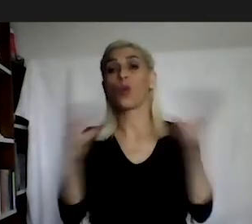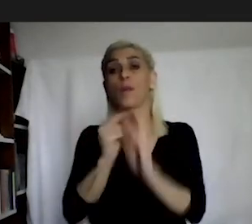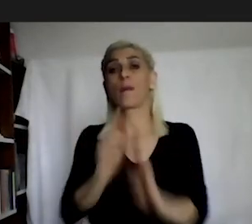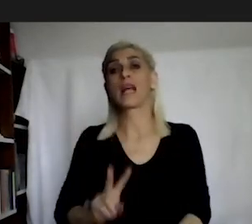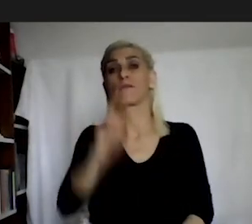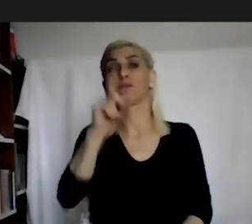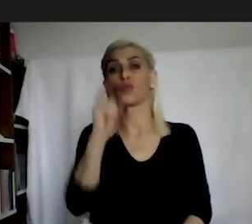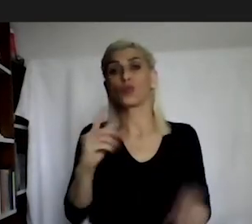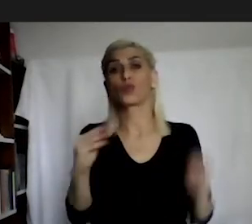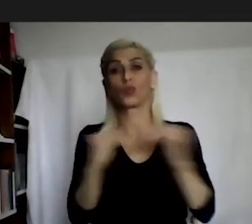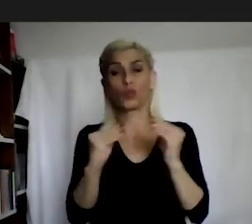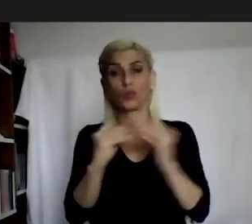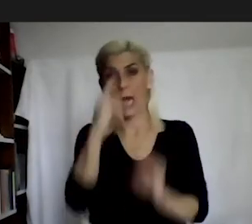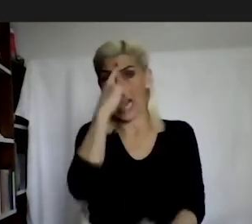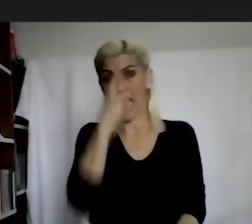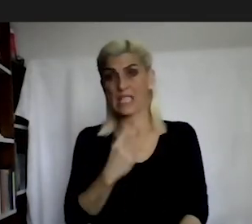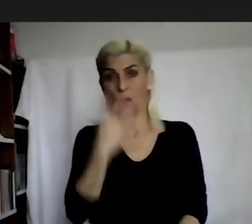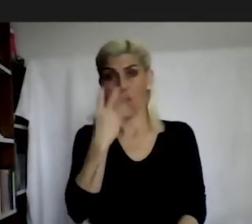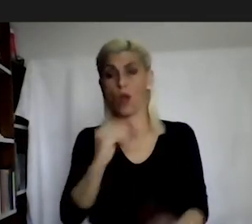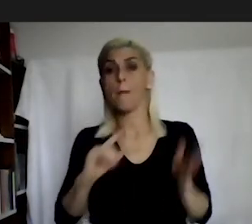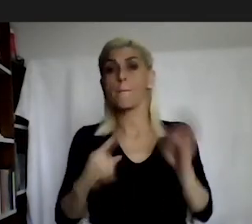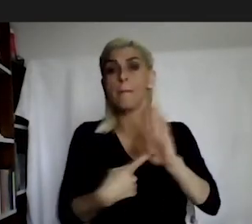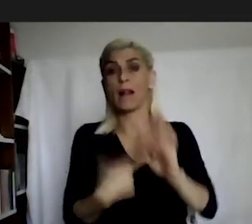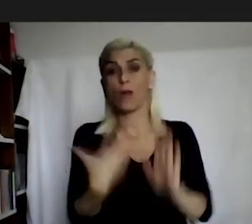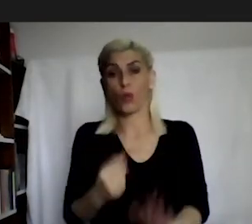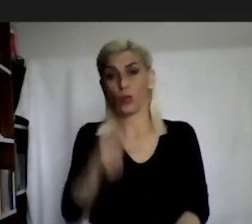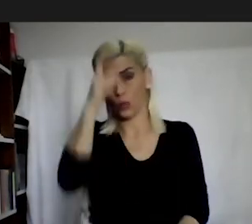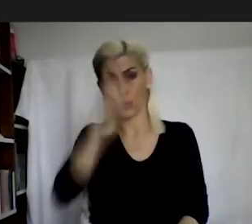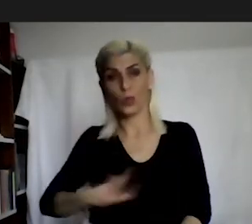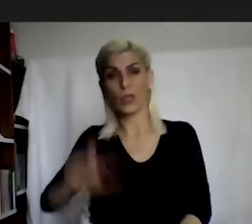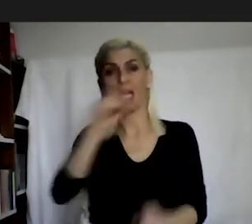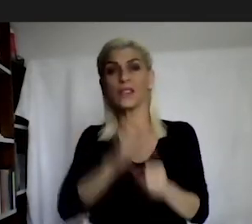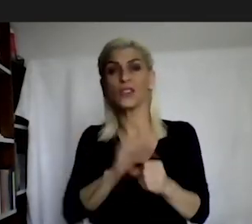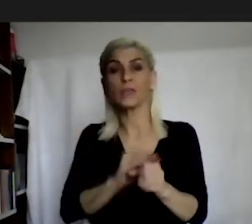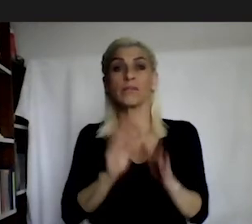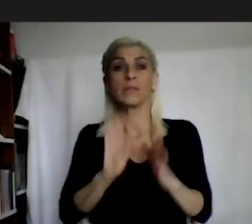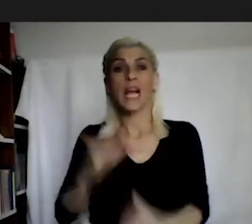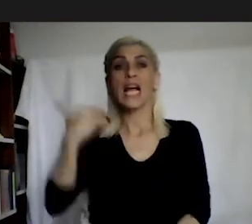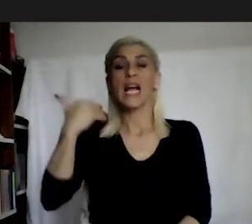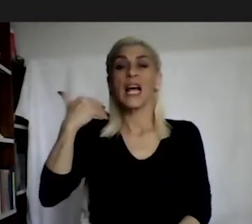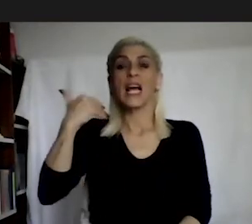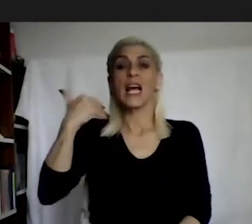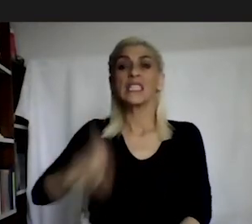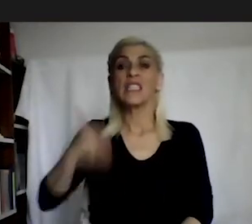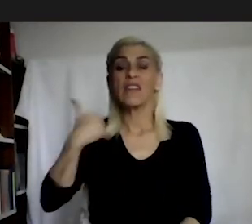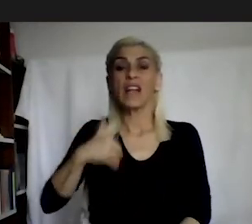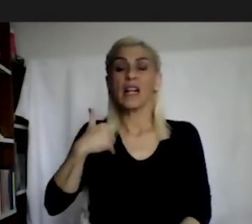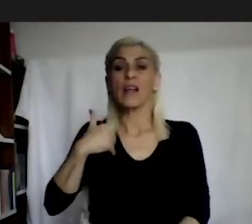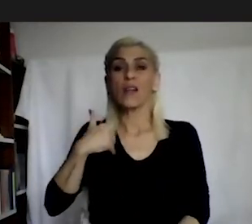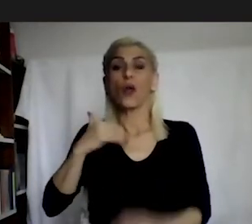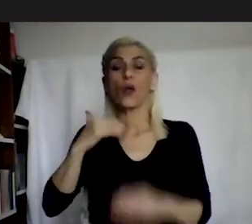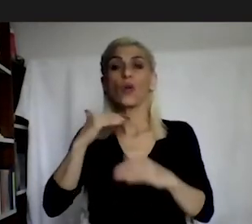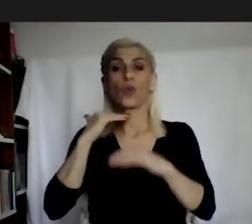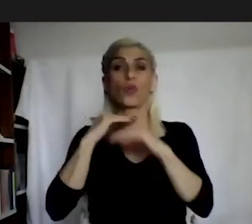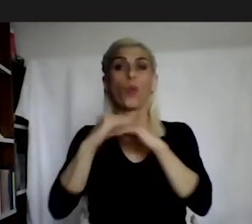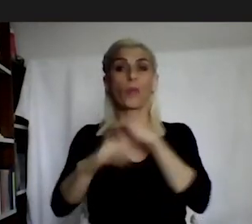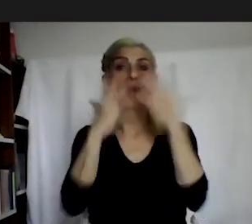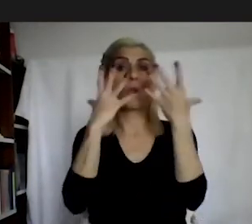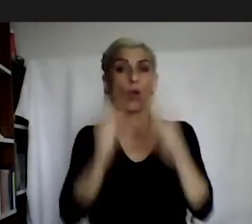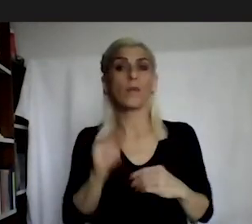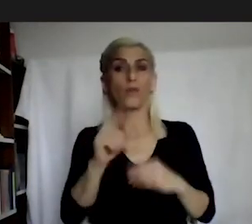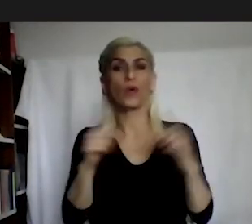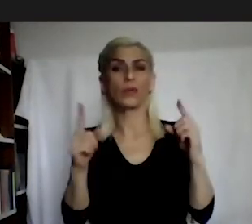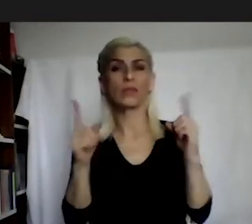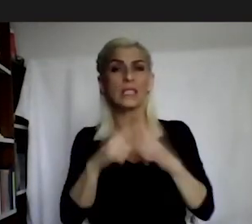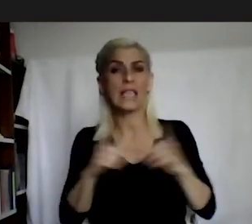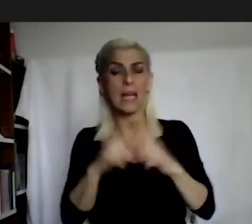crimes officially recorded in this field. However, thanks to the contribution of civil society organizations. We see the number is